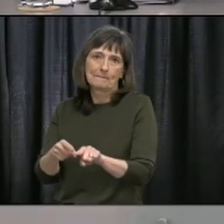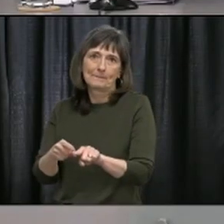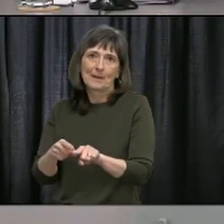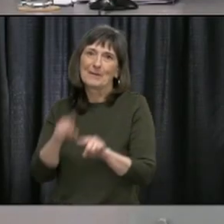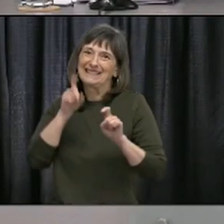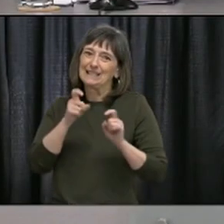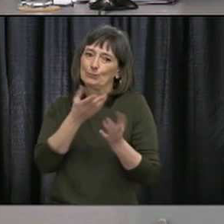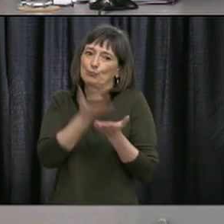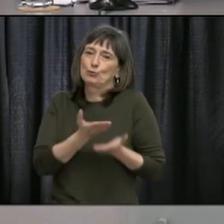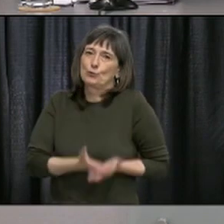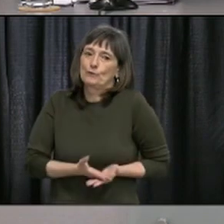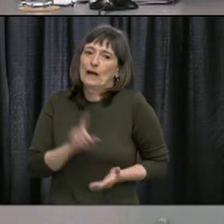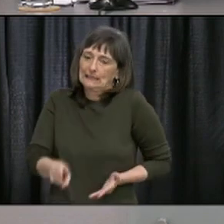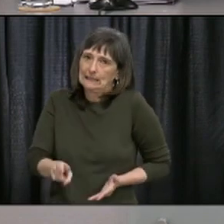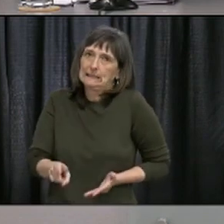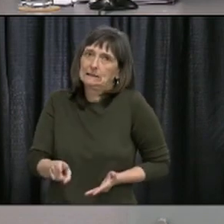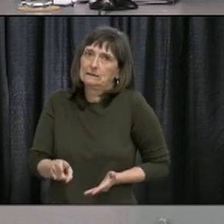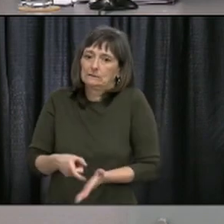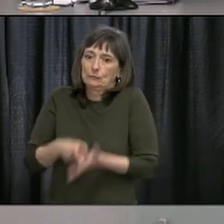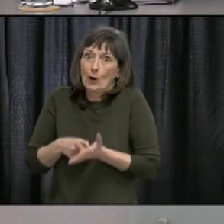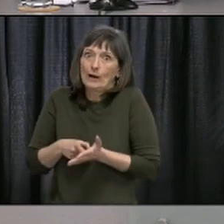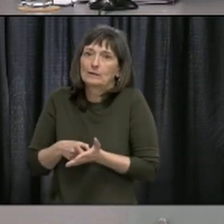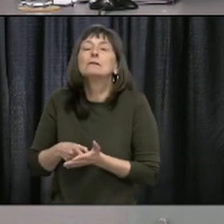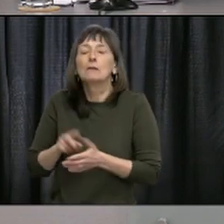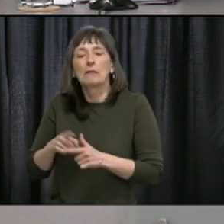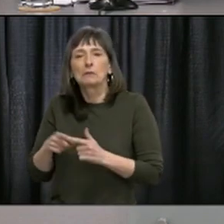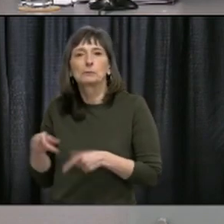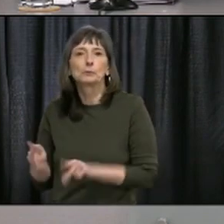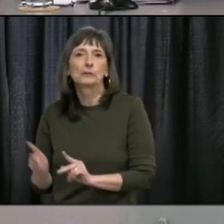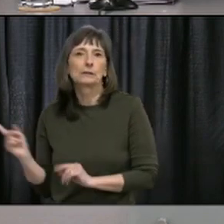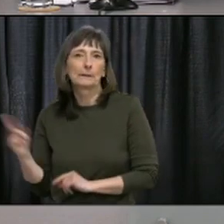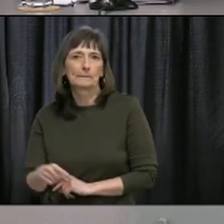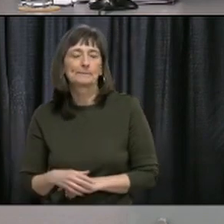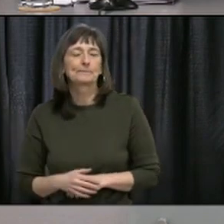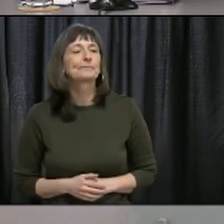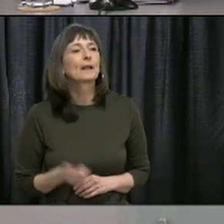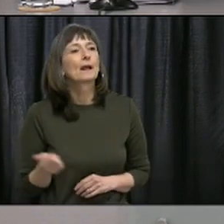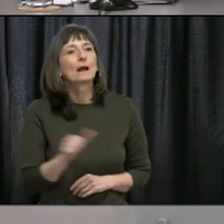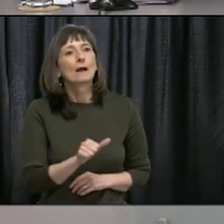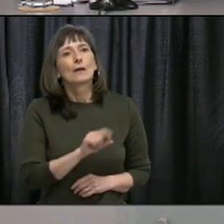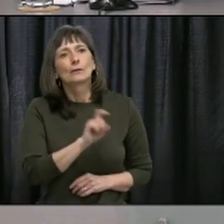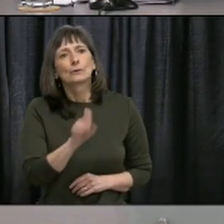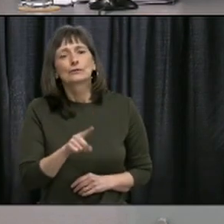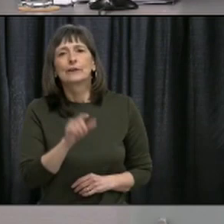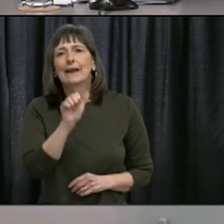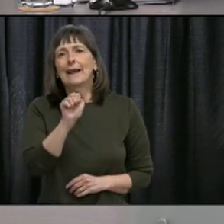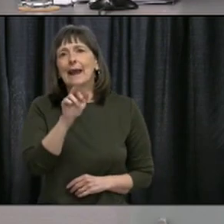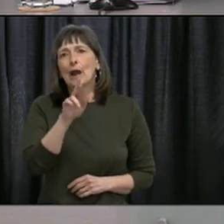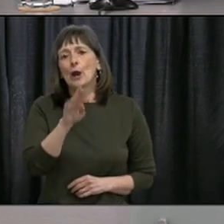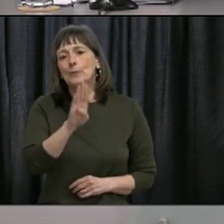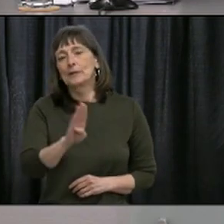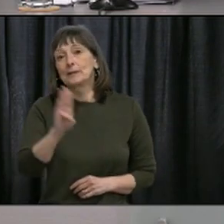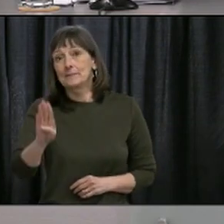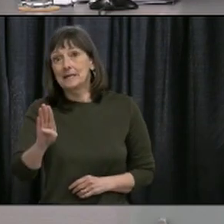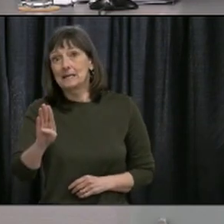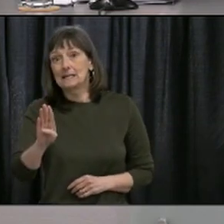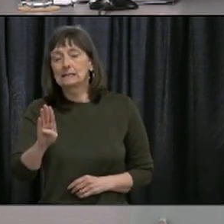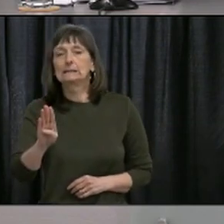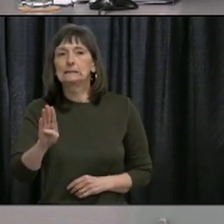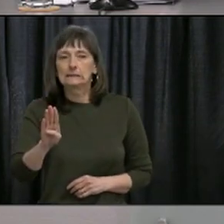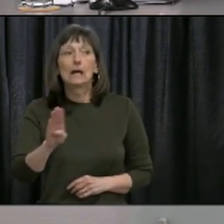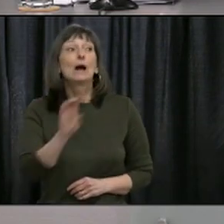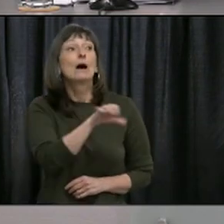Okay. And a question related to Airbnbs. Other provinces have banned Airbnb